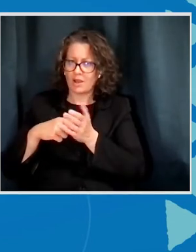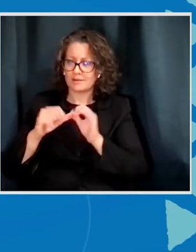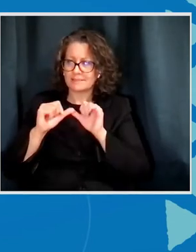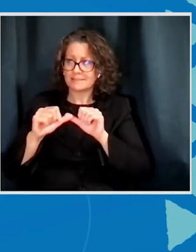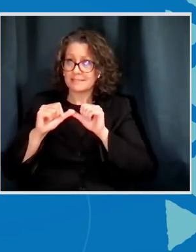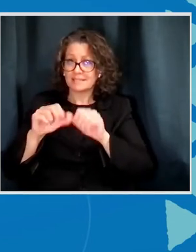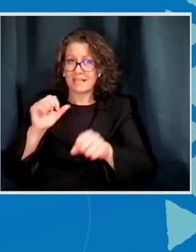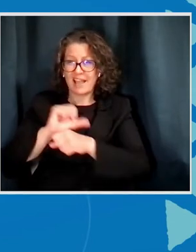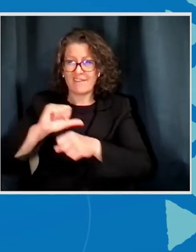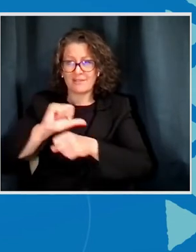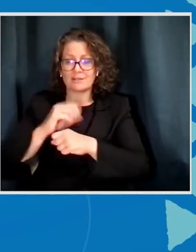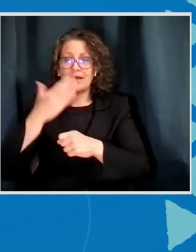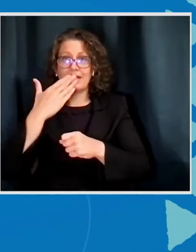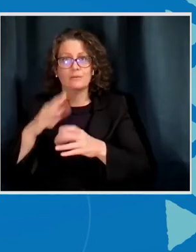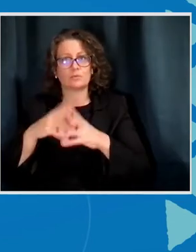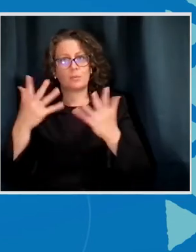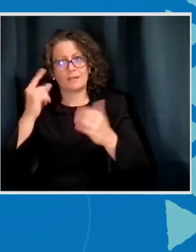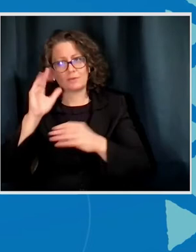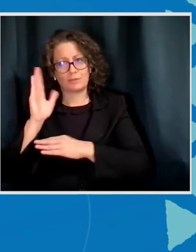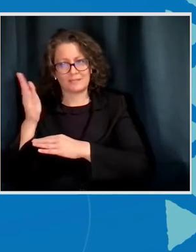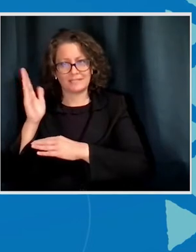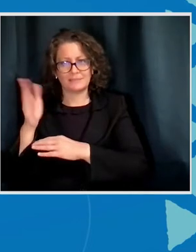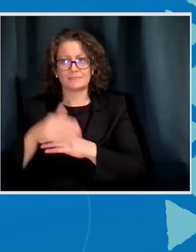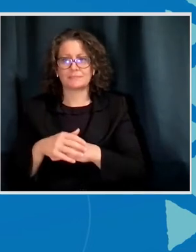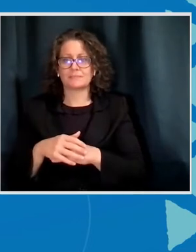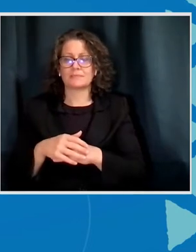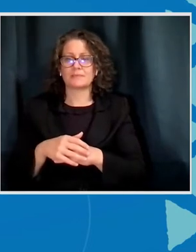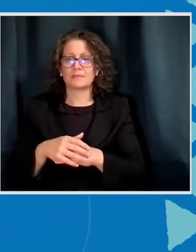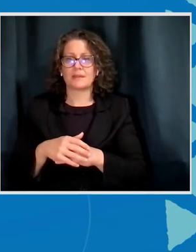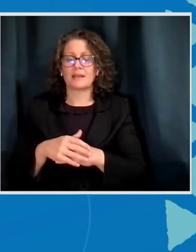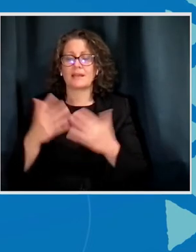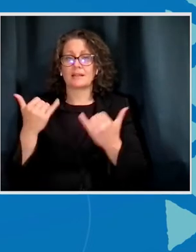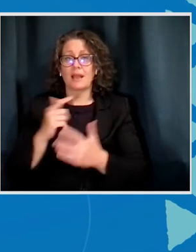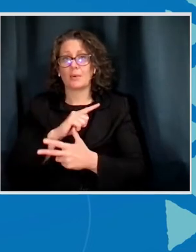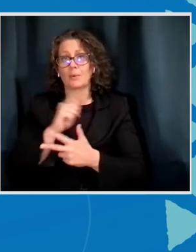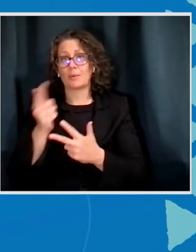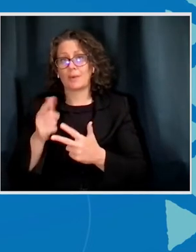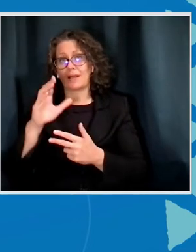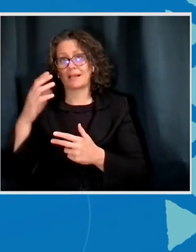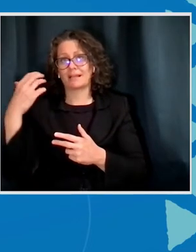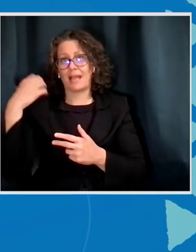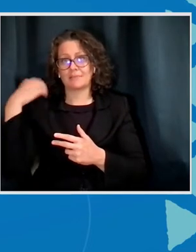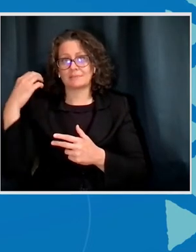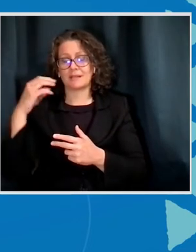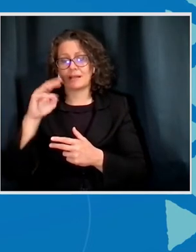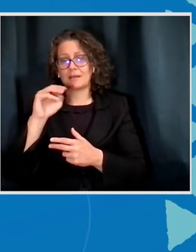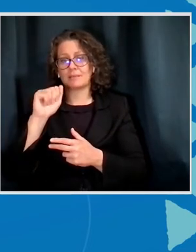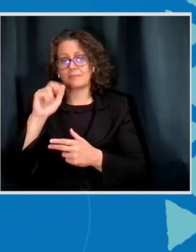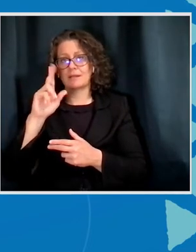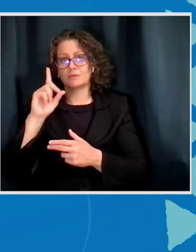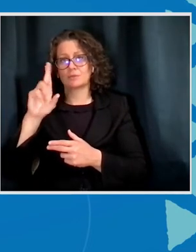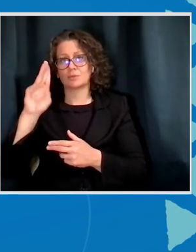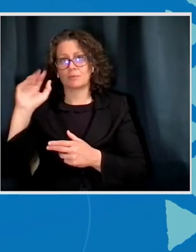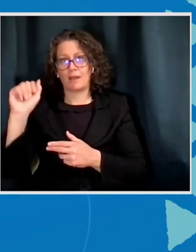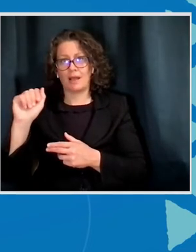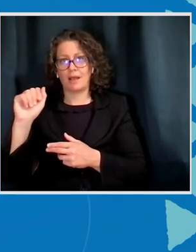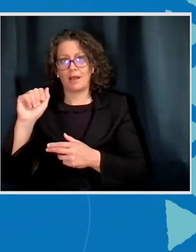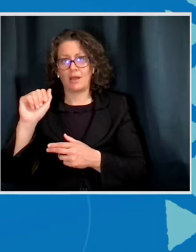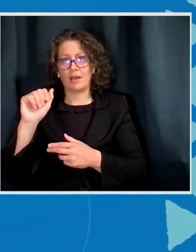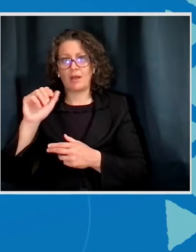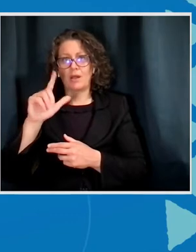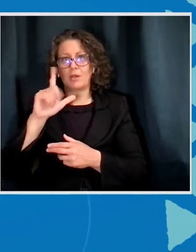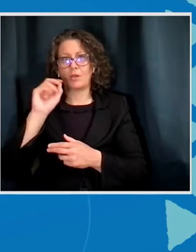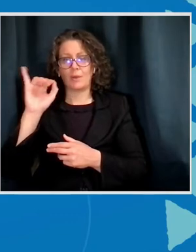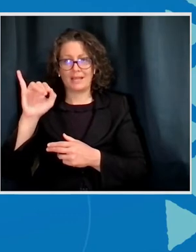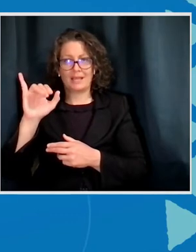thank you indeed for your presentations. May I now turn to Captain Maduma, Rick Maduma. He has